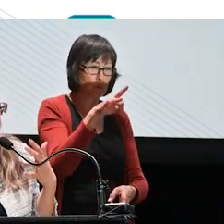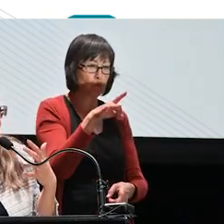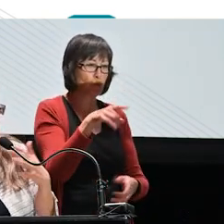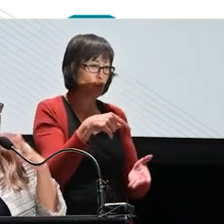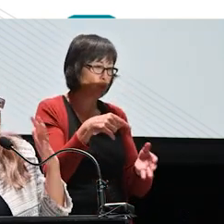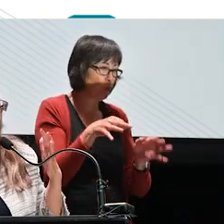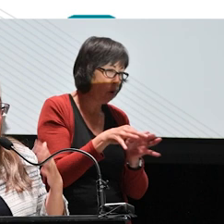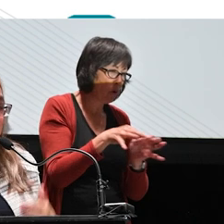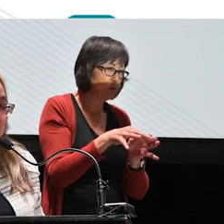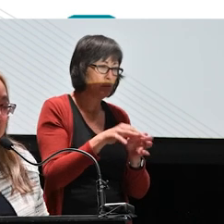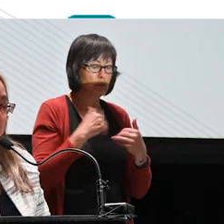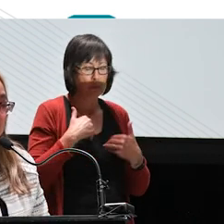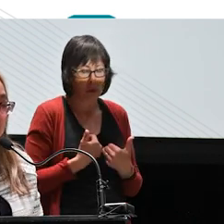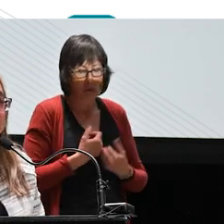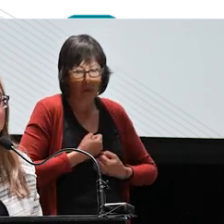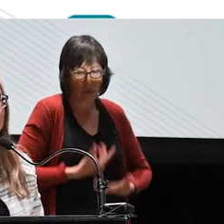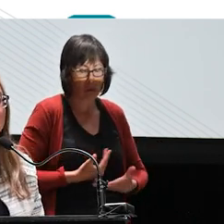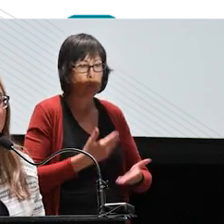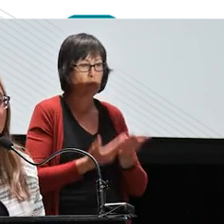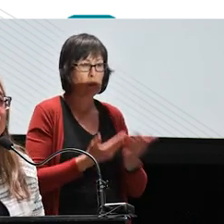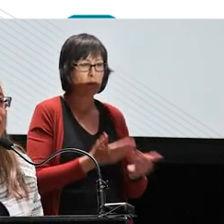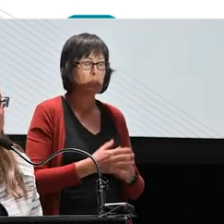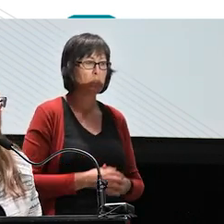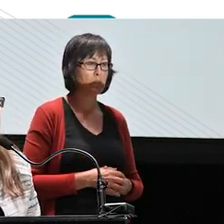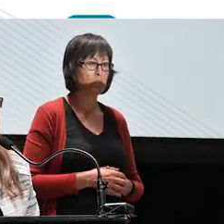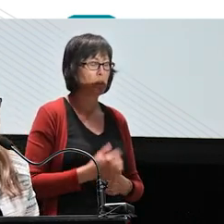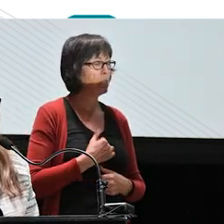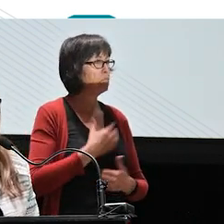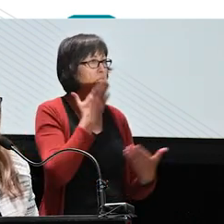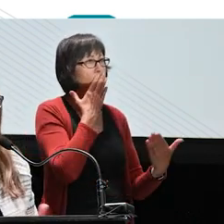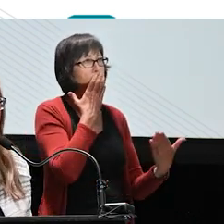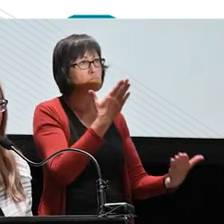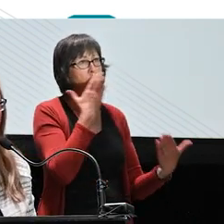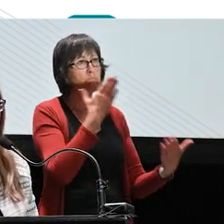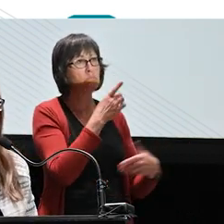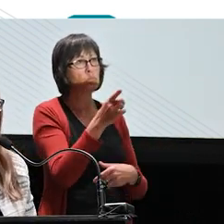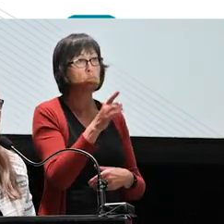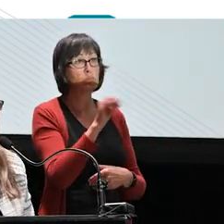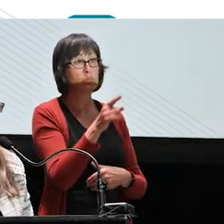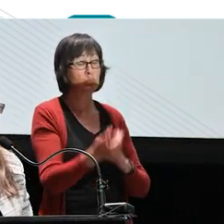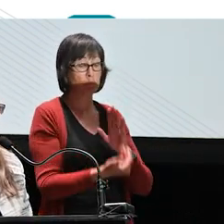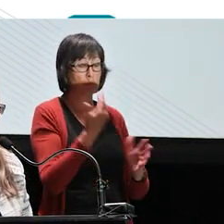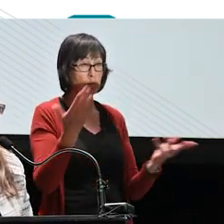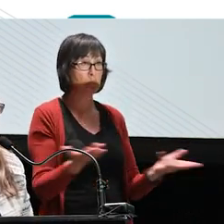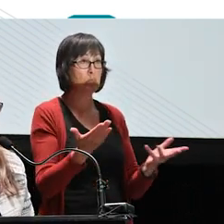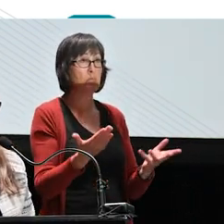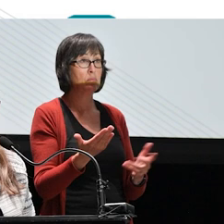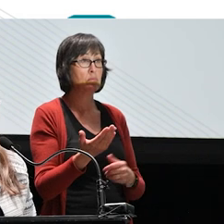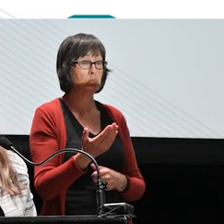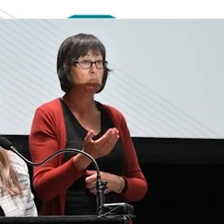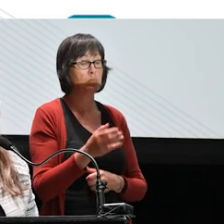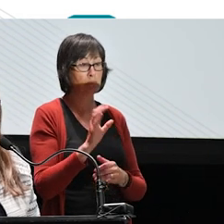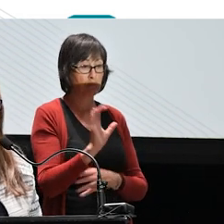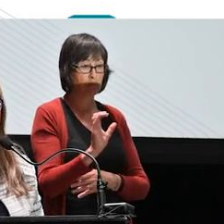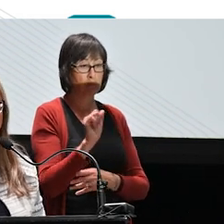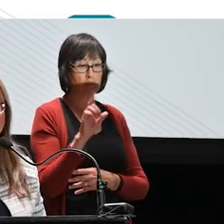tired, all those things. And so I, just am so grateful to all of you. for those of you who are new to our team at Caldera Arsena development, uh,